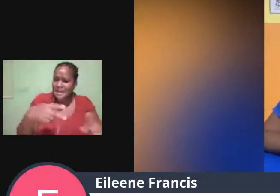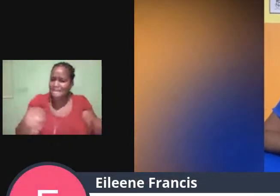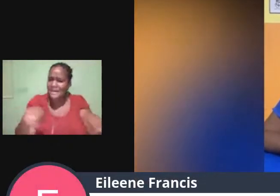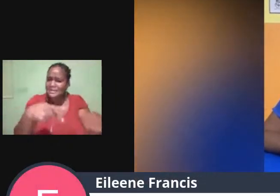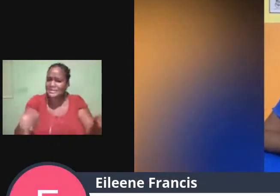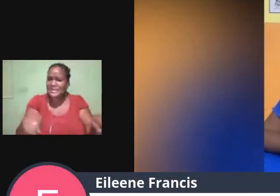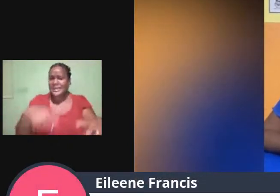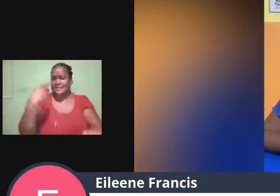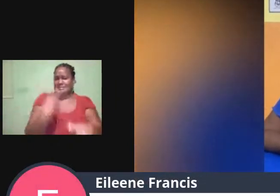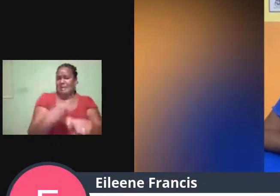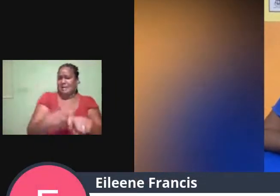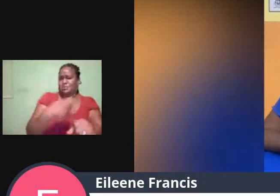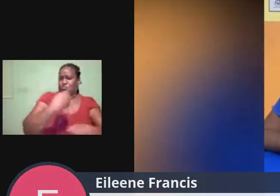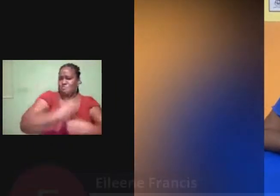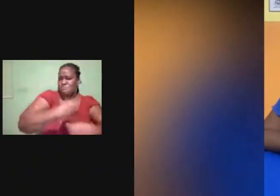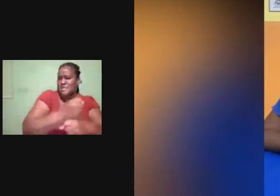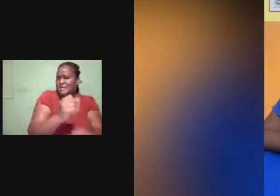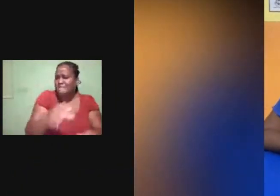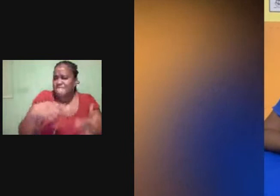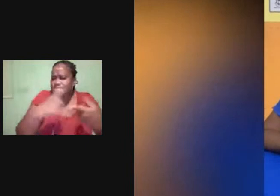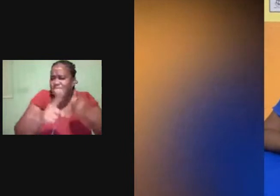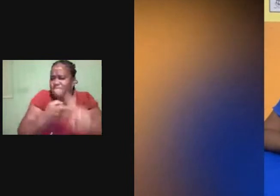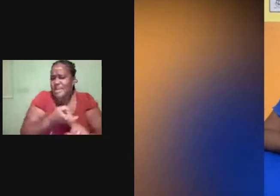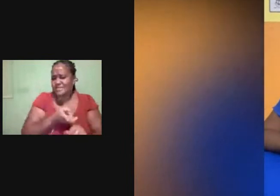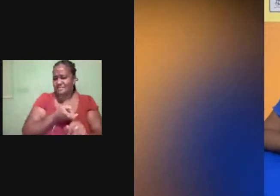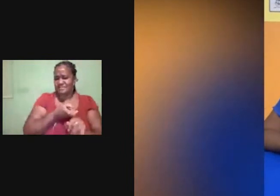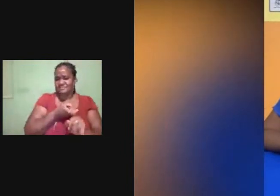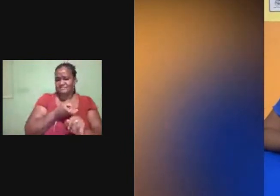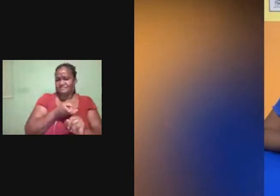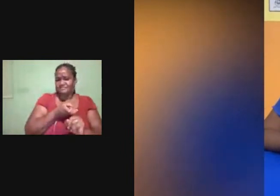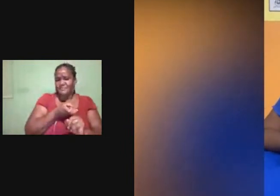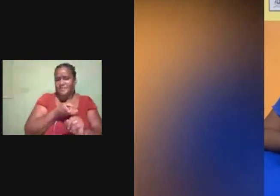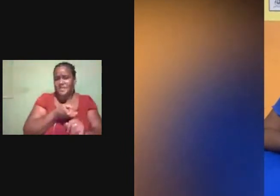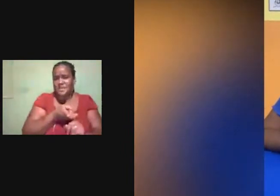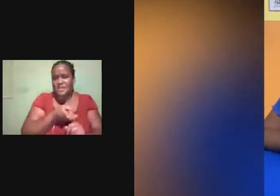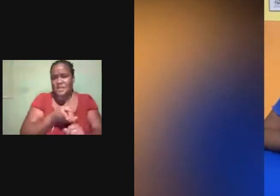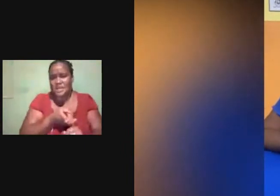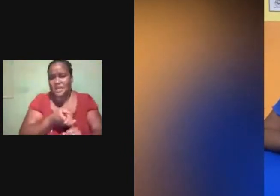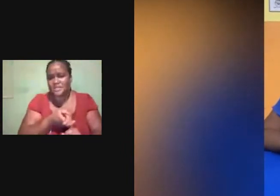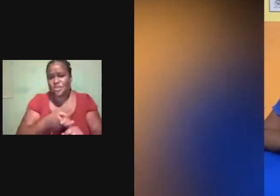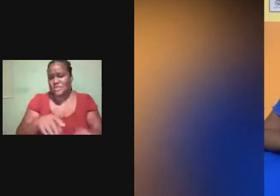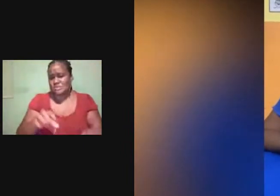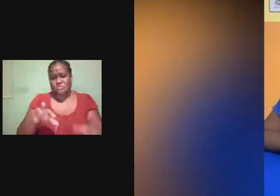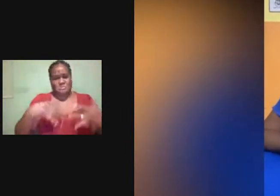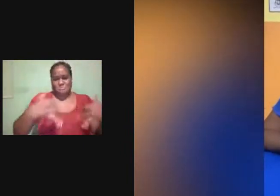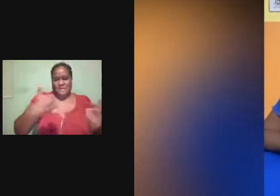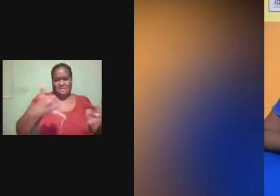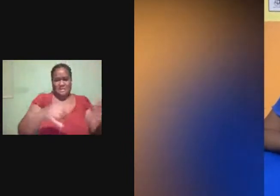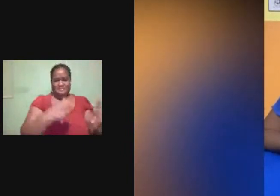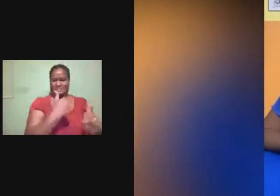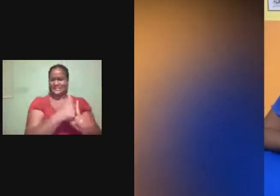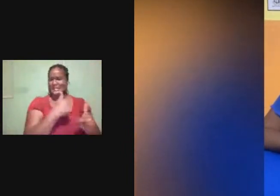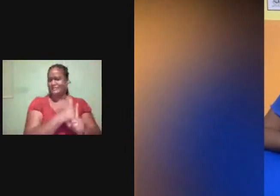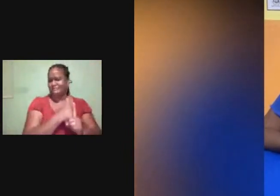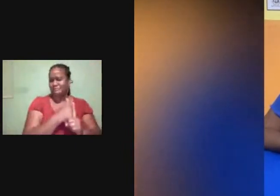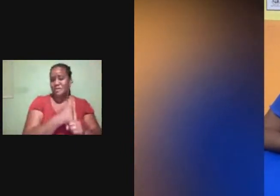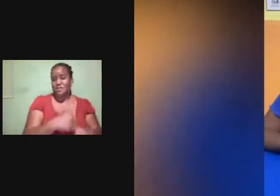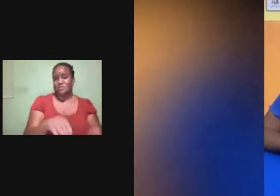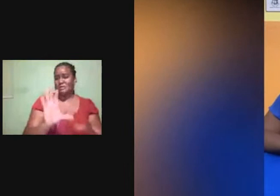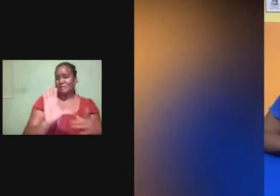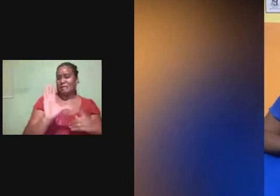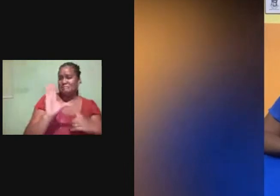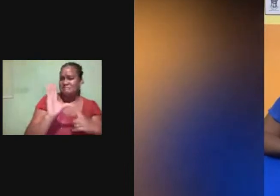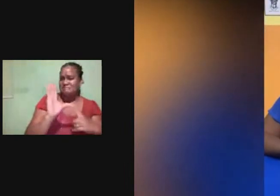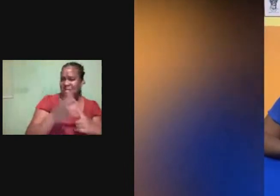for him to just to be friendly. And so he will play by himself, which is one of the characteristics of autism. Communication